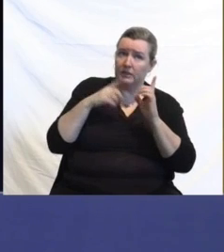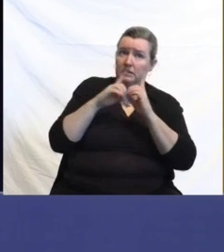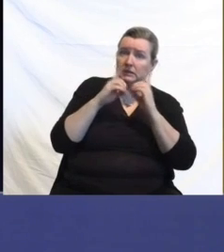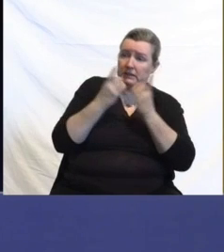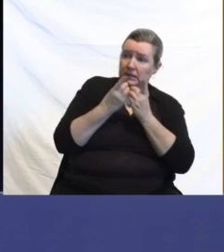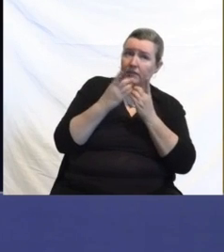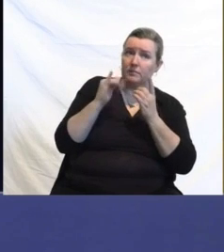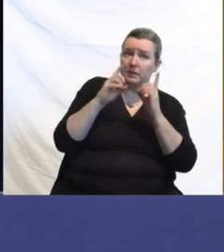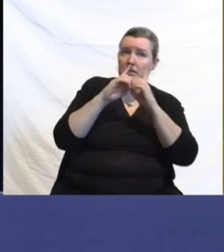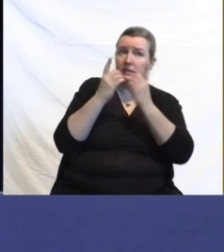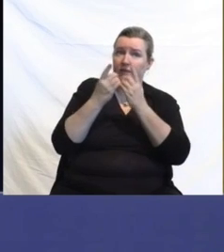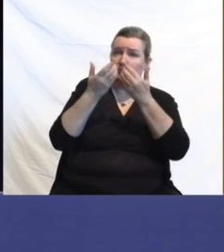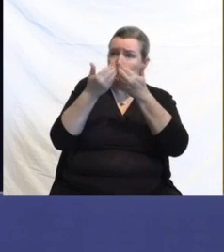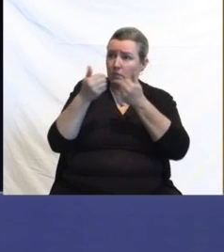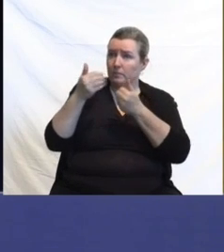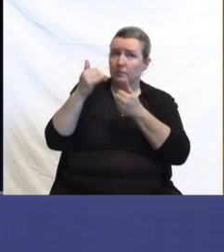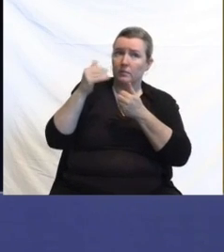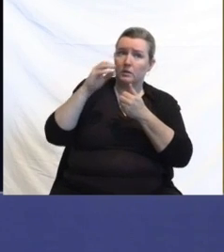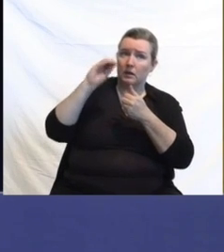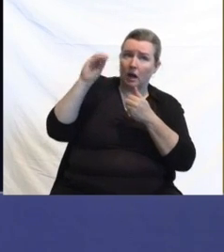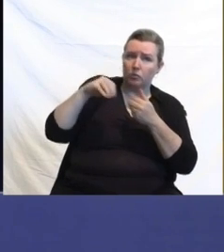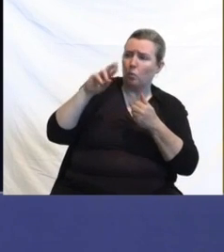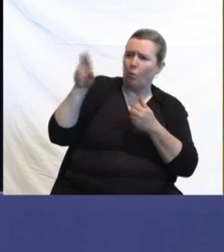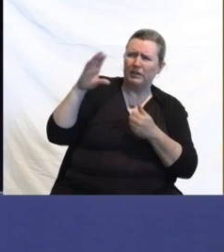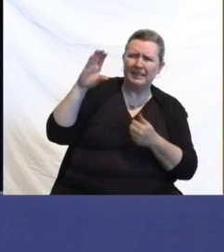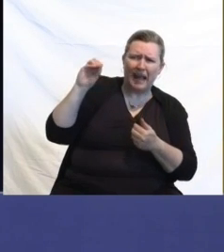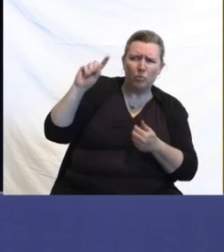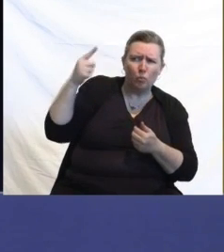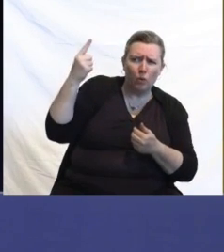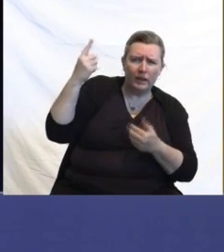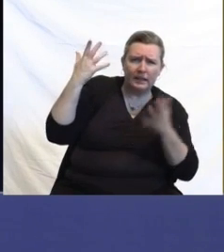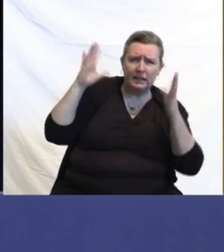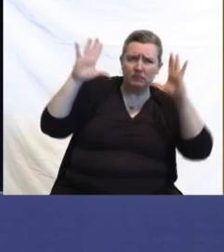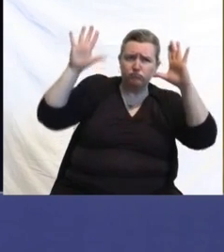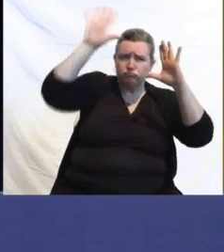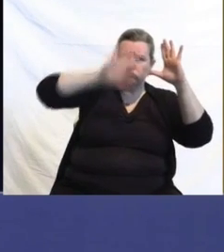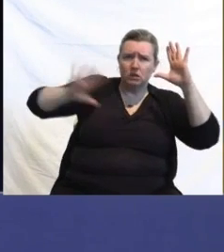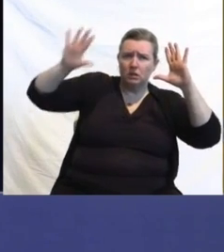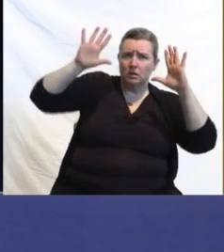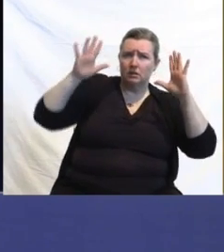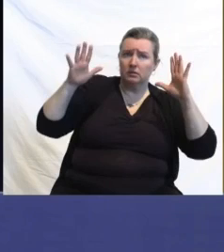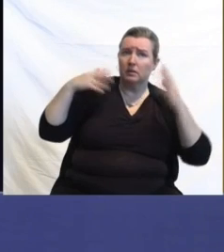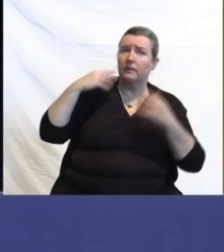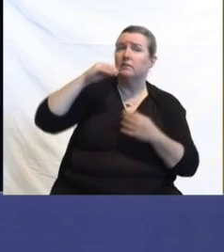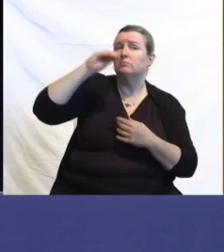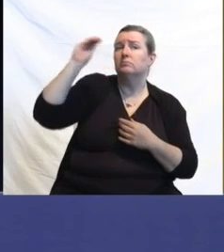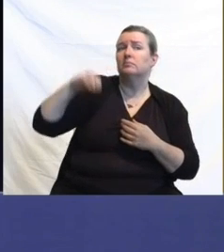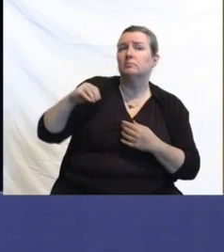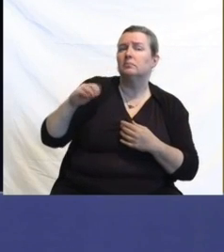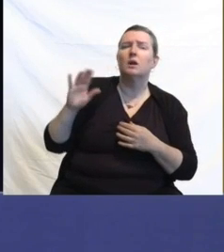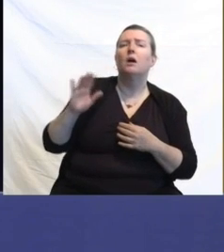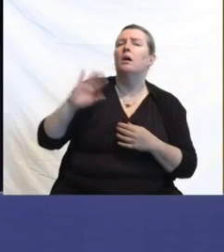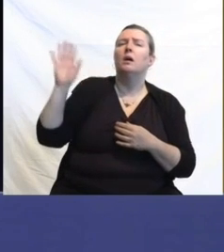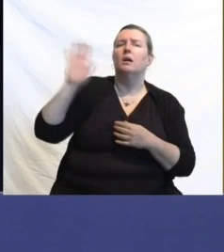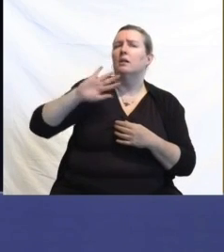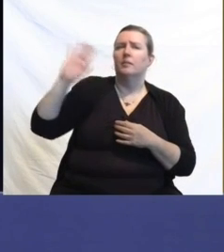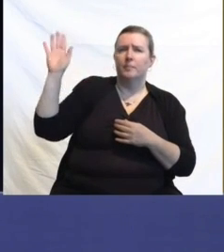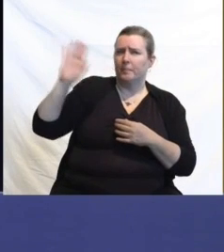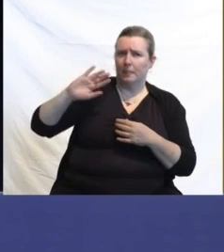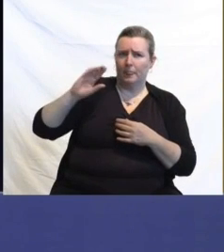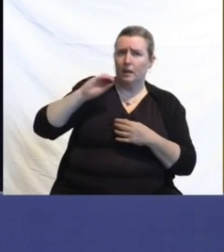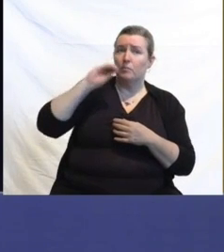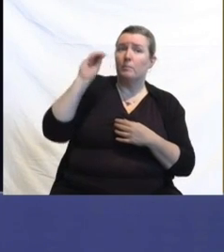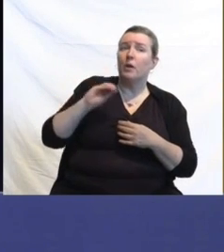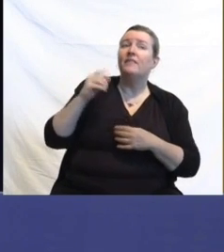it going to be on the county level? And as far as the percent of fully vaccinated or excuse me, the percent of vaccinated teachers